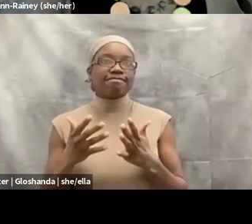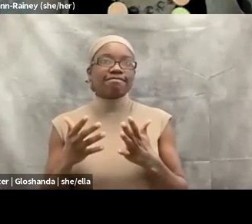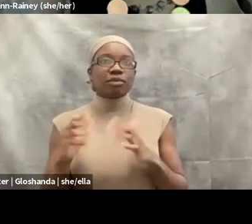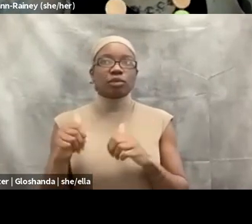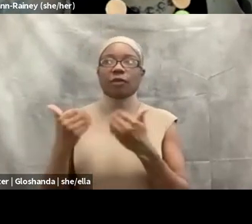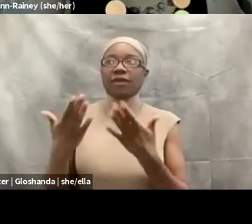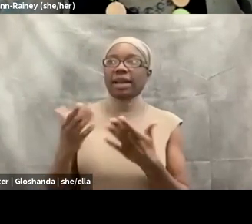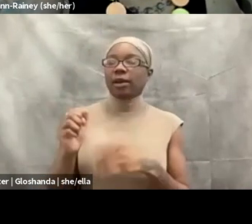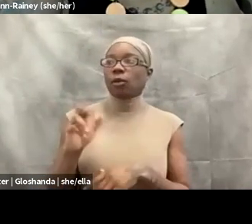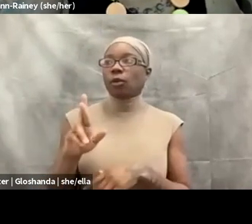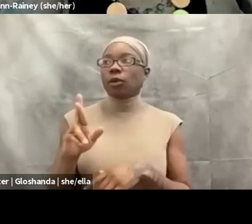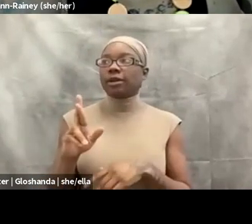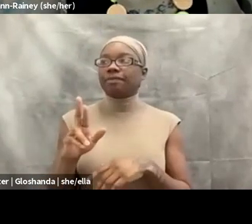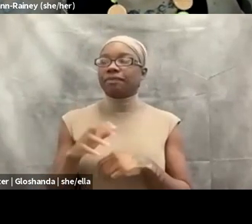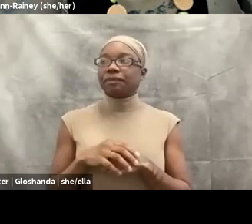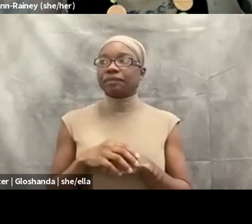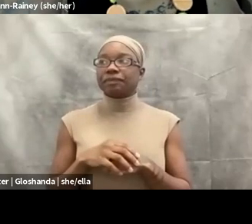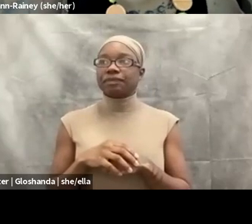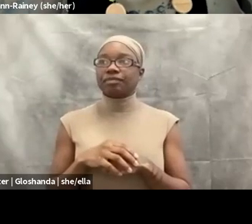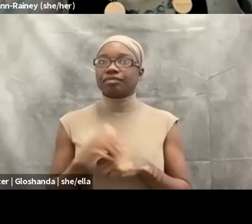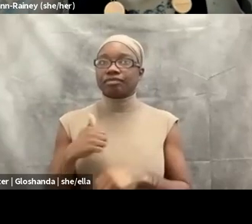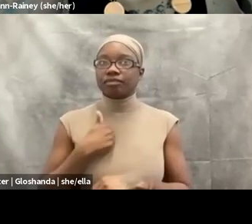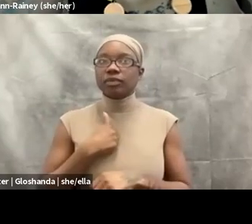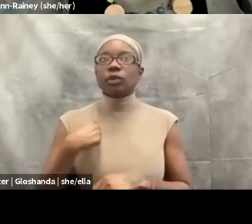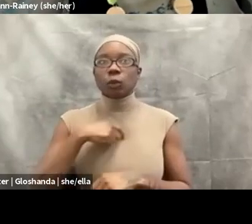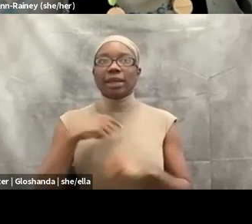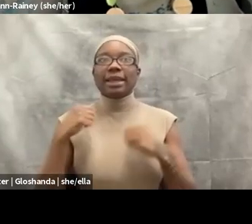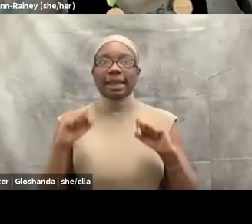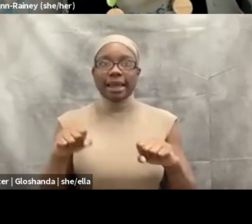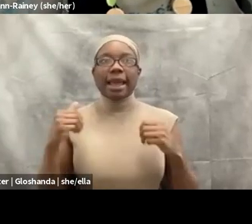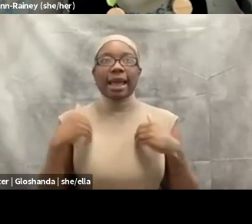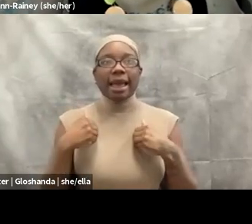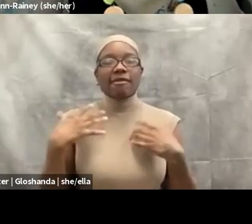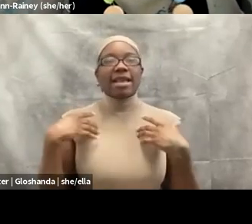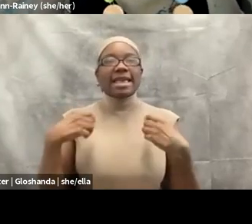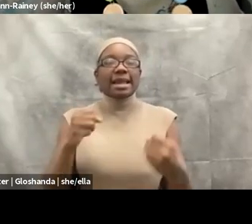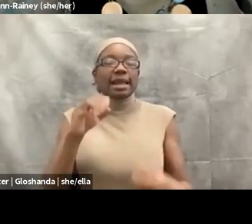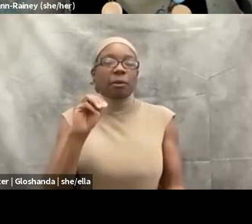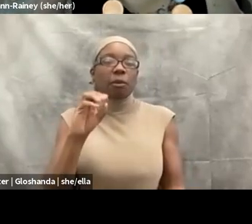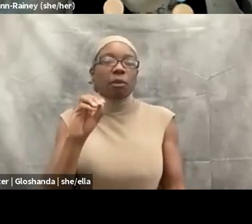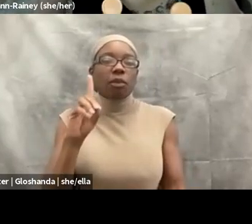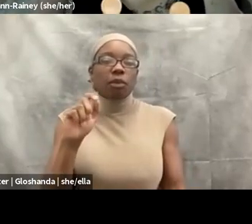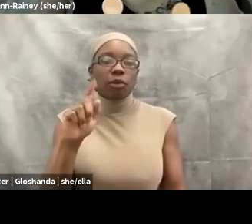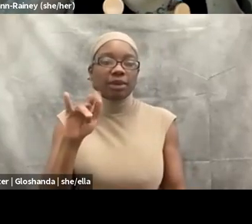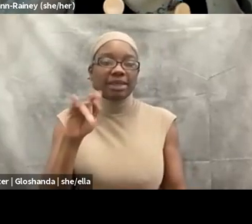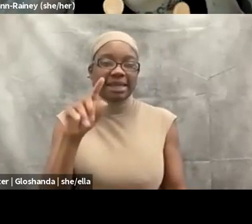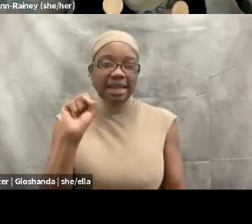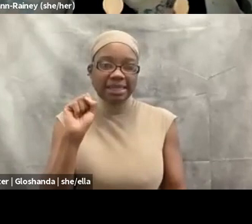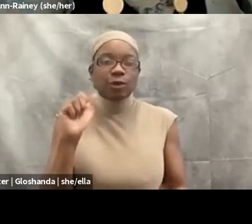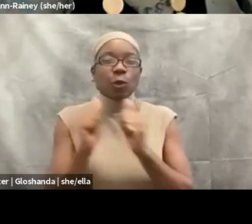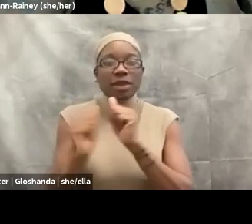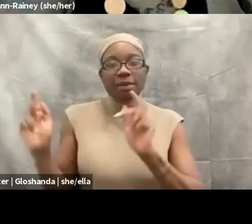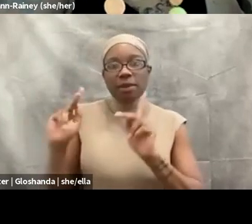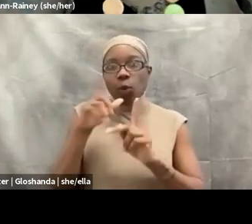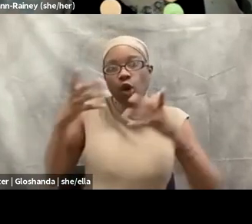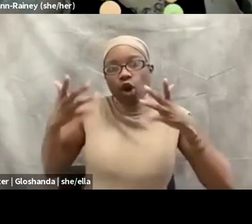um, excuse me, in healing, um, modalities, I guess you would say with the people that you're already in community with, are you inserting yourself or are you already a